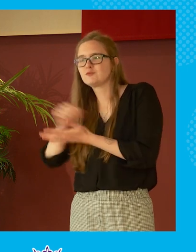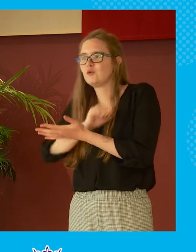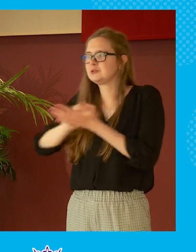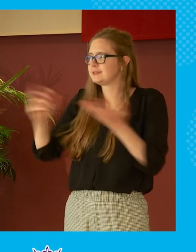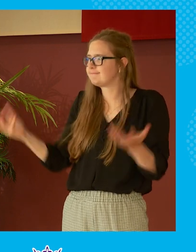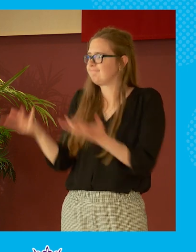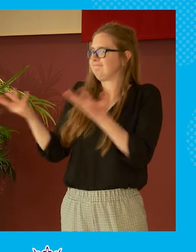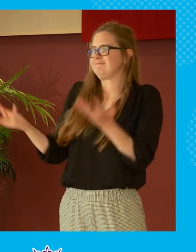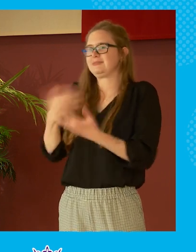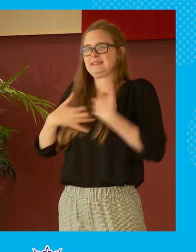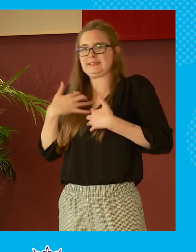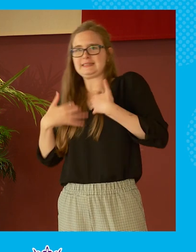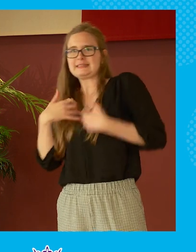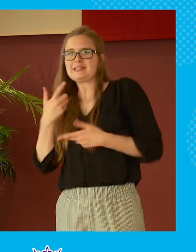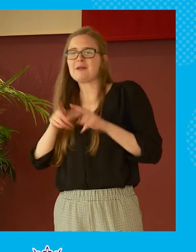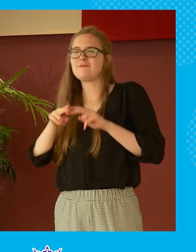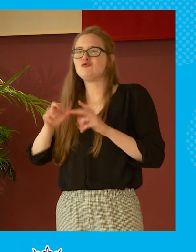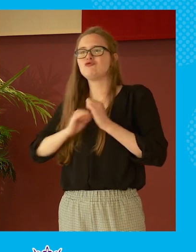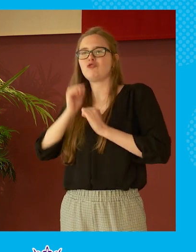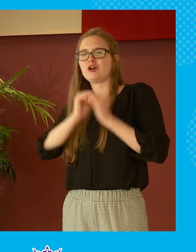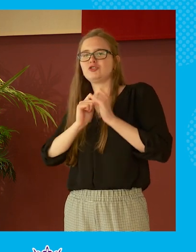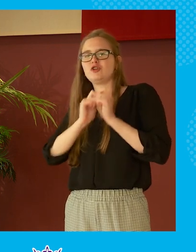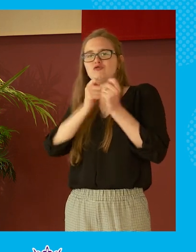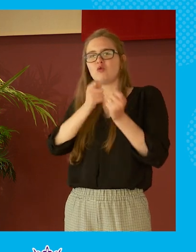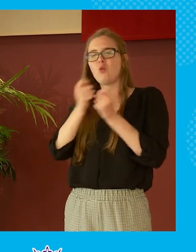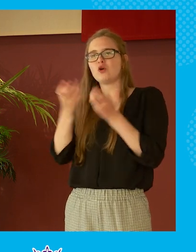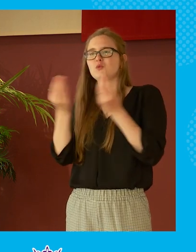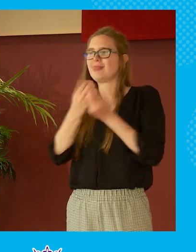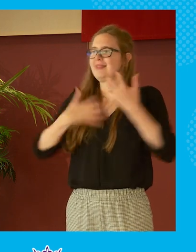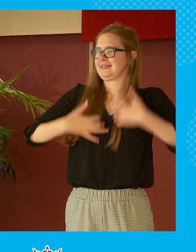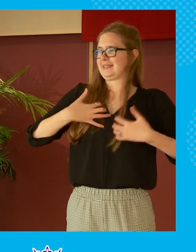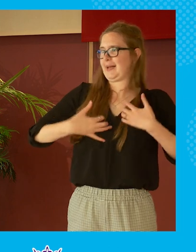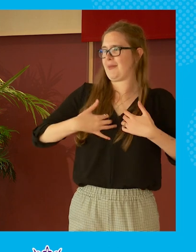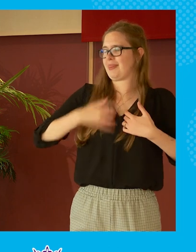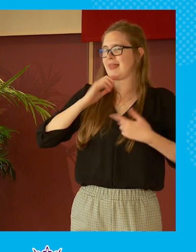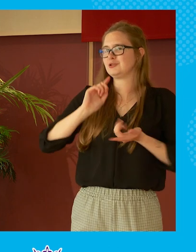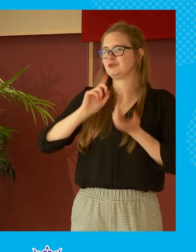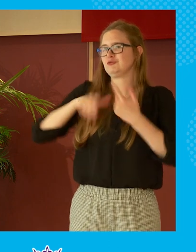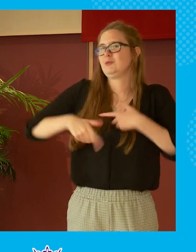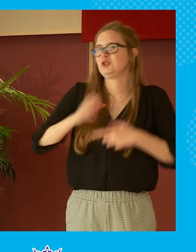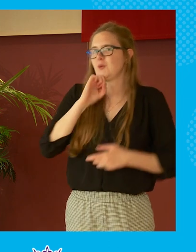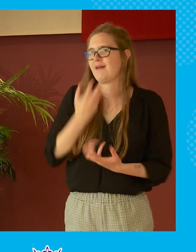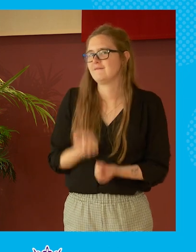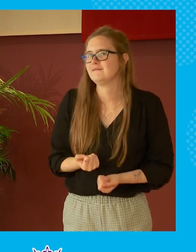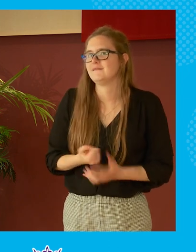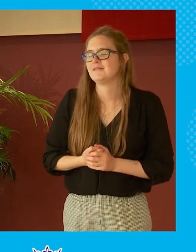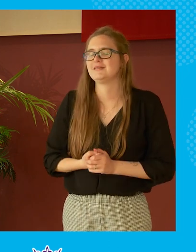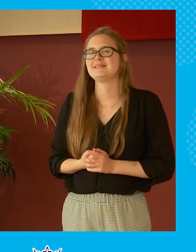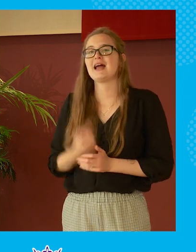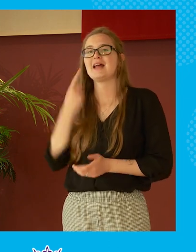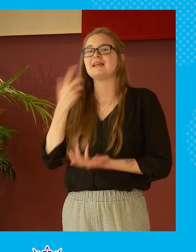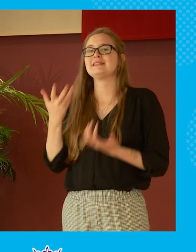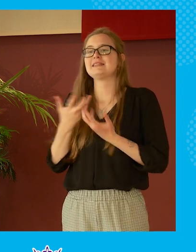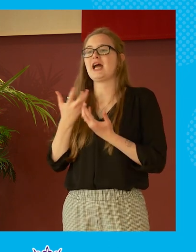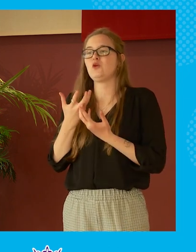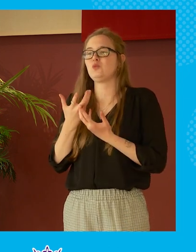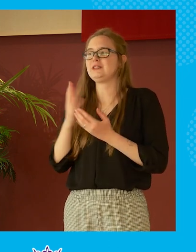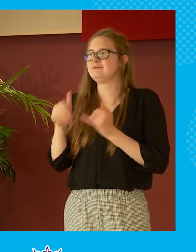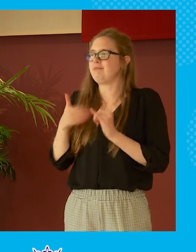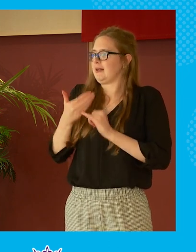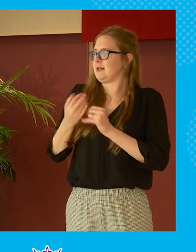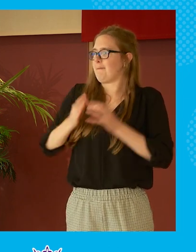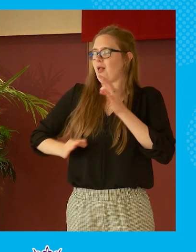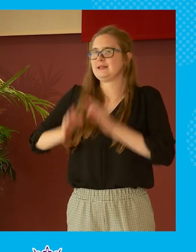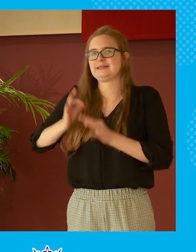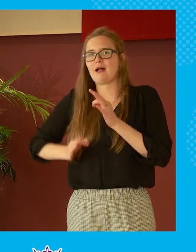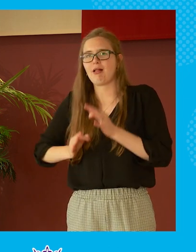but if you structure your rewards around that excitement then that's what you will get and that and that i think is where we've ended up politically is